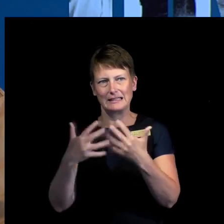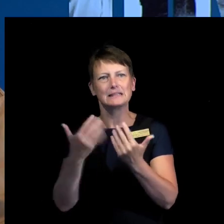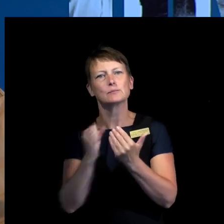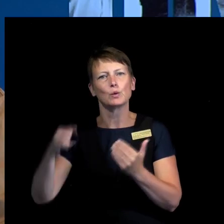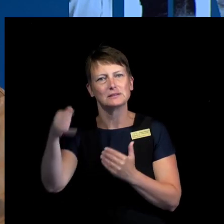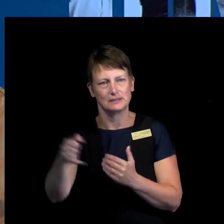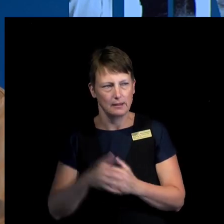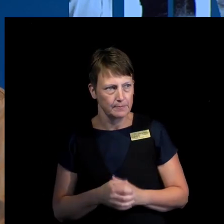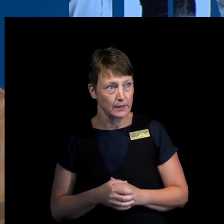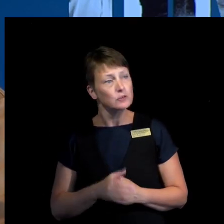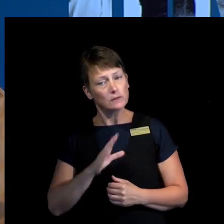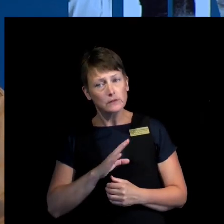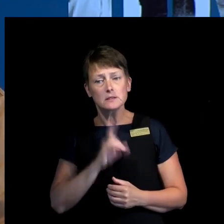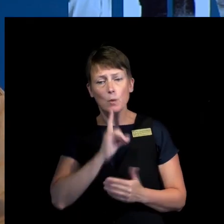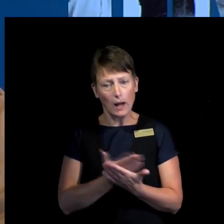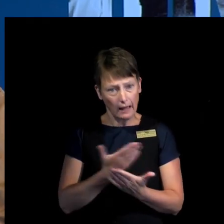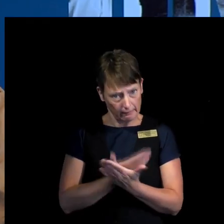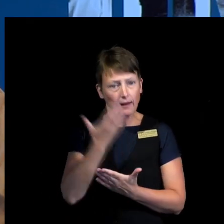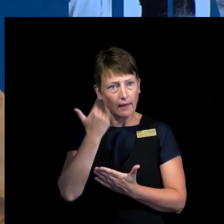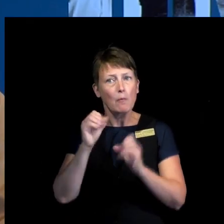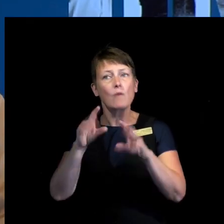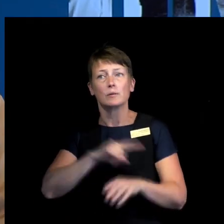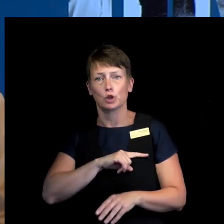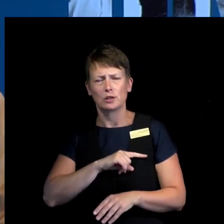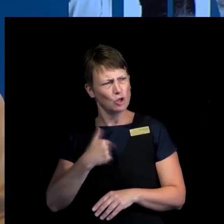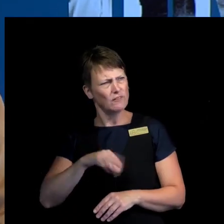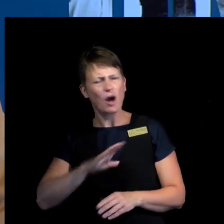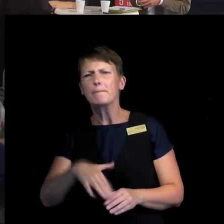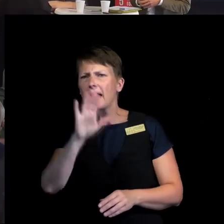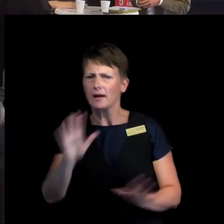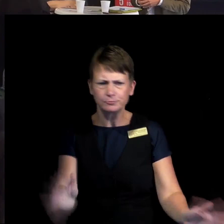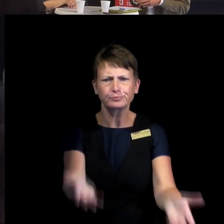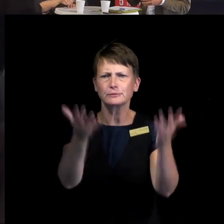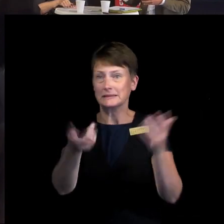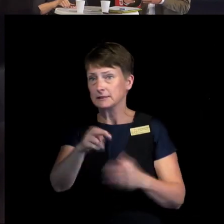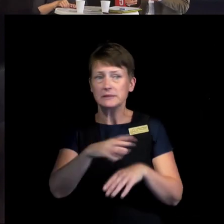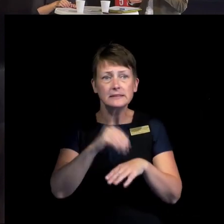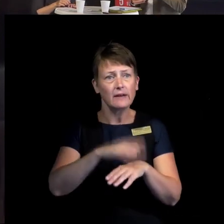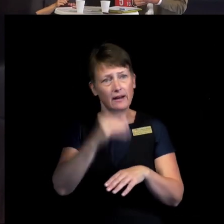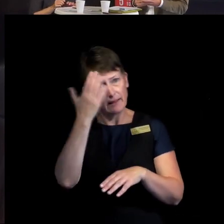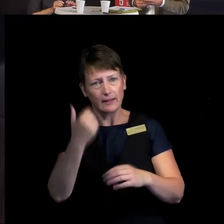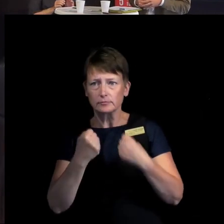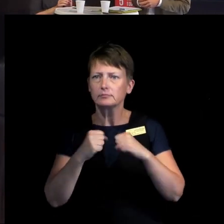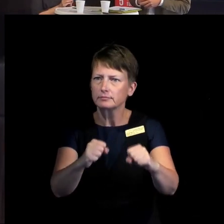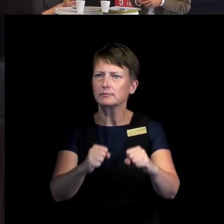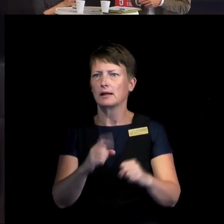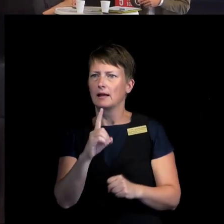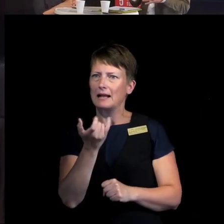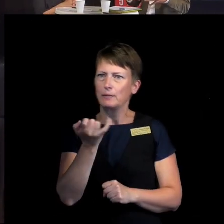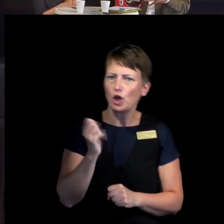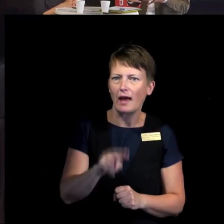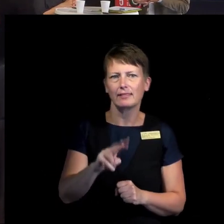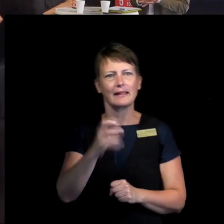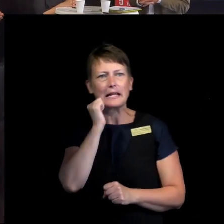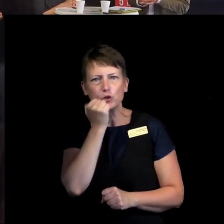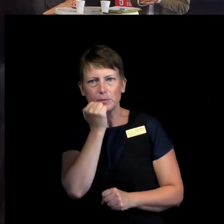difference. But we would like to see that more. We'd like to Sweden step forward, for example, heading initiatives on Libya or Egypt, countries where it's